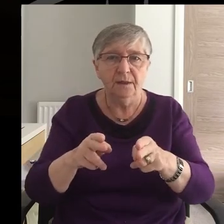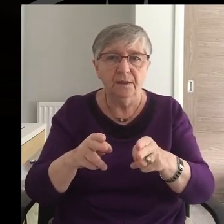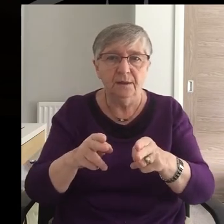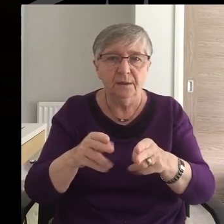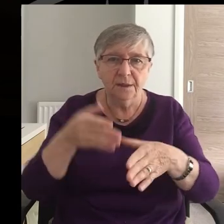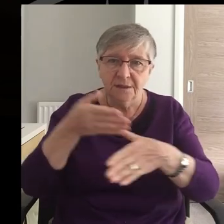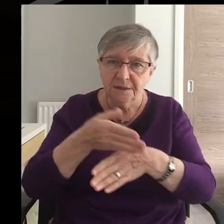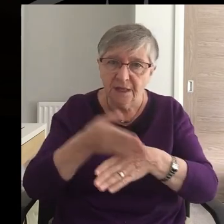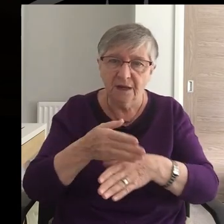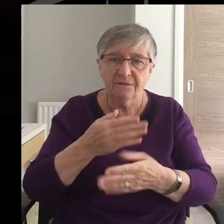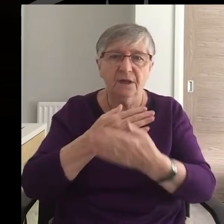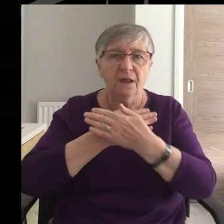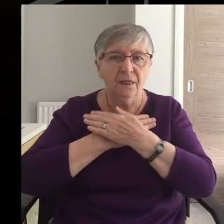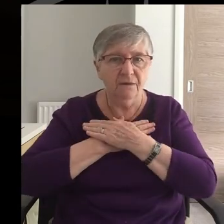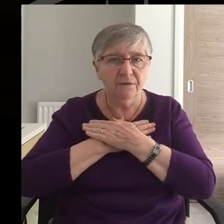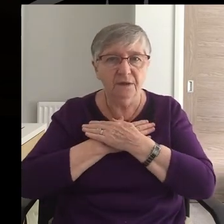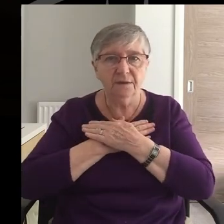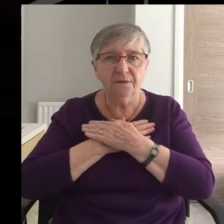Serving and loving